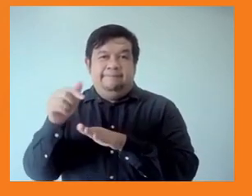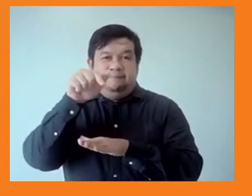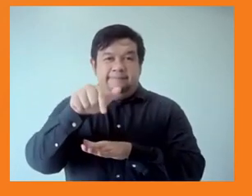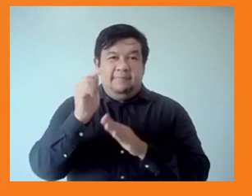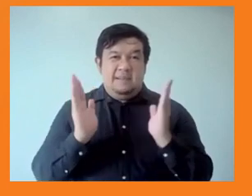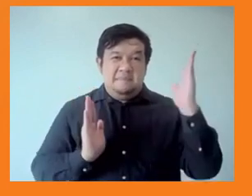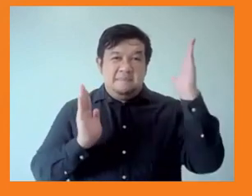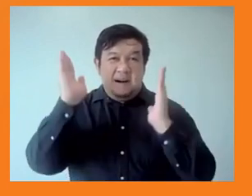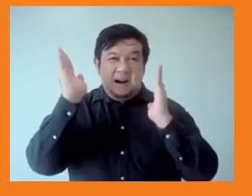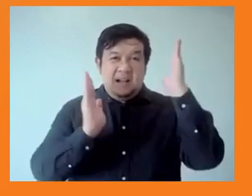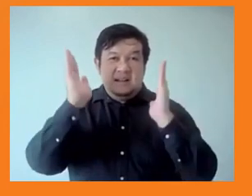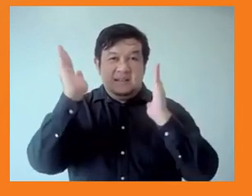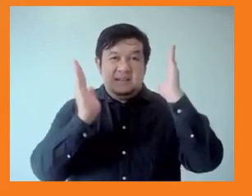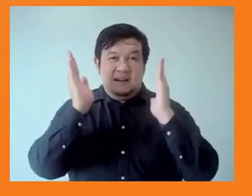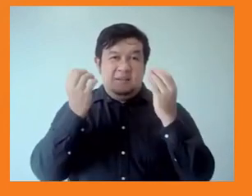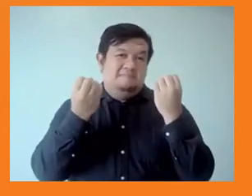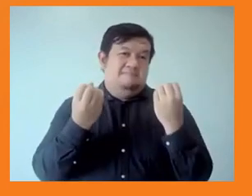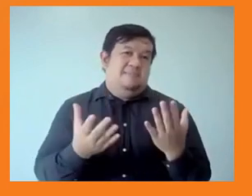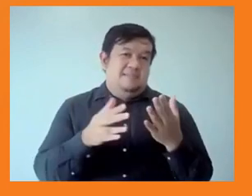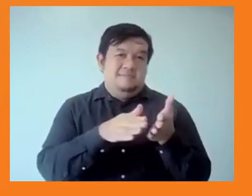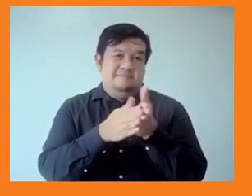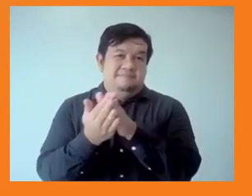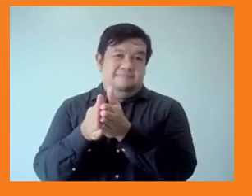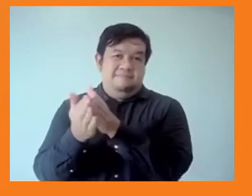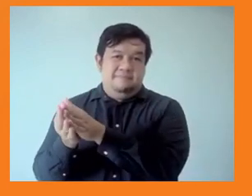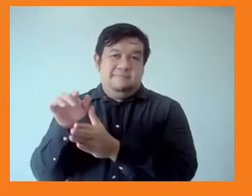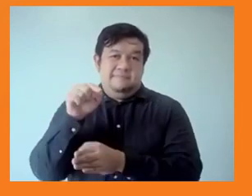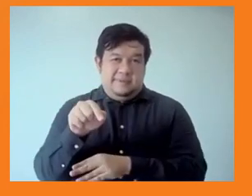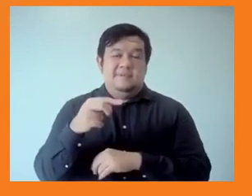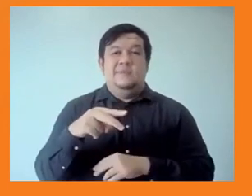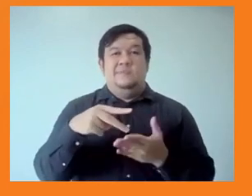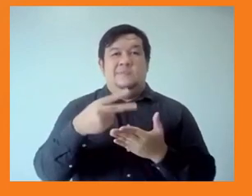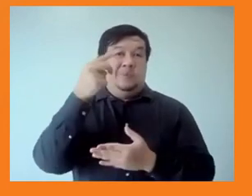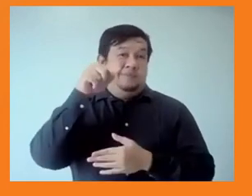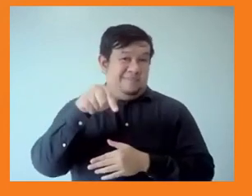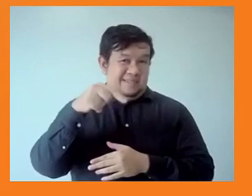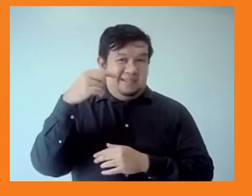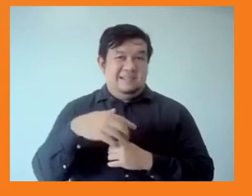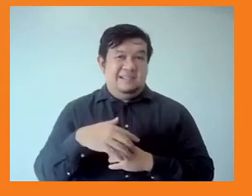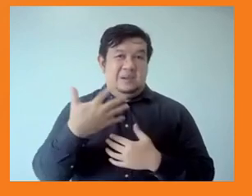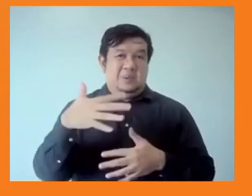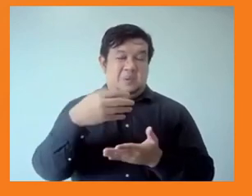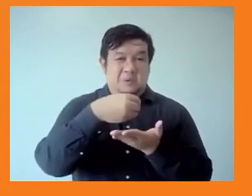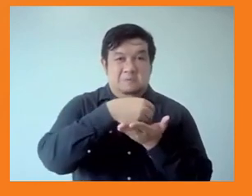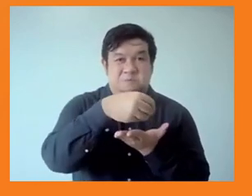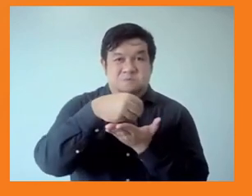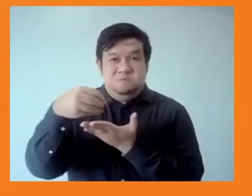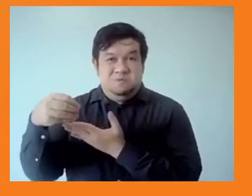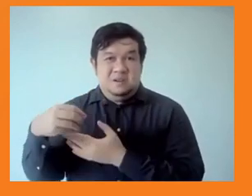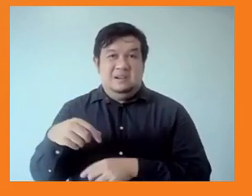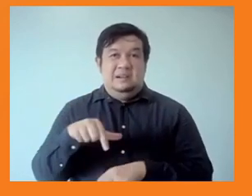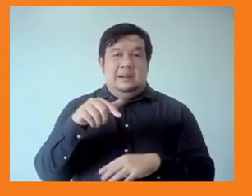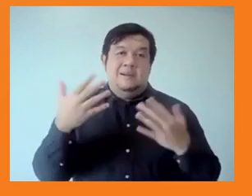in terms of being double the education spending, triple the health spending, five times the social protection spending and 16 times climate